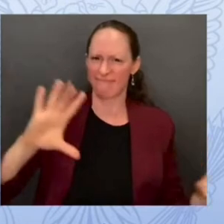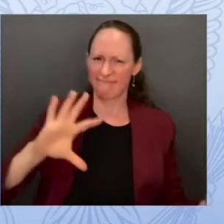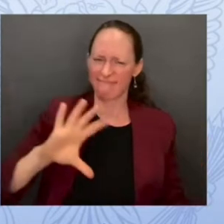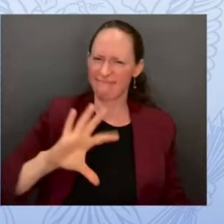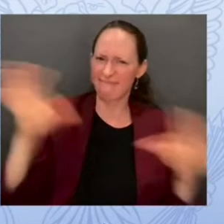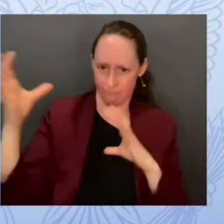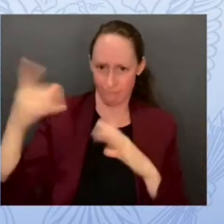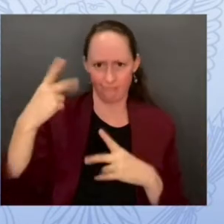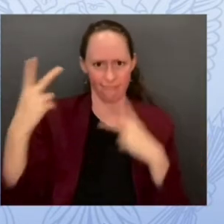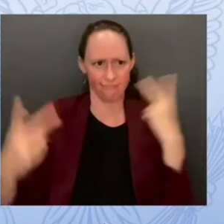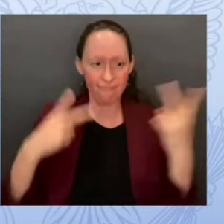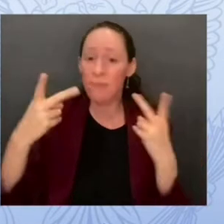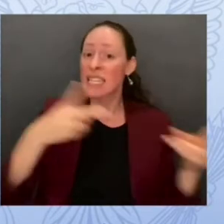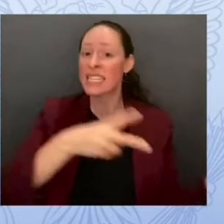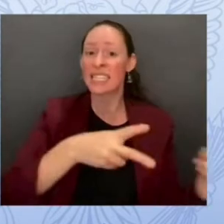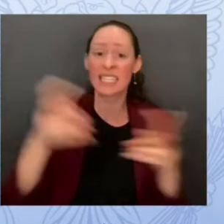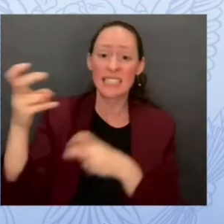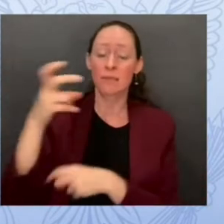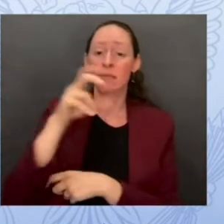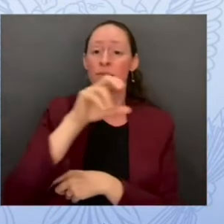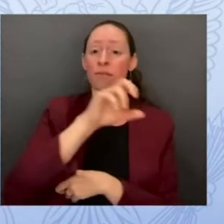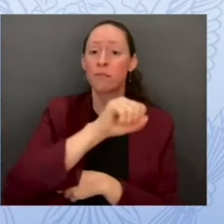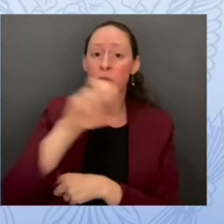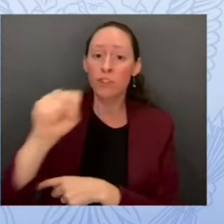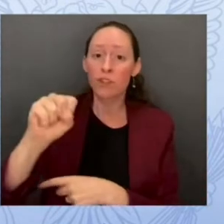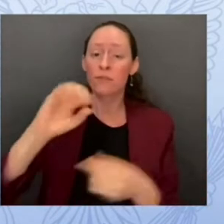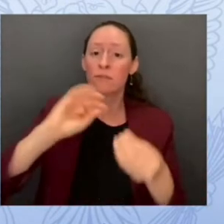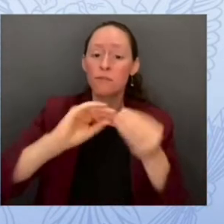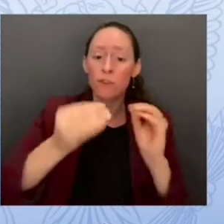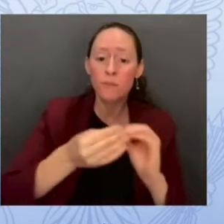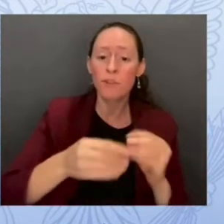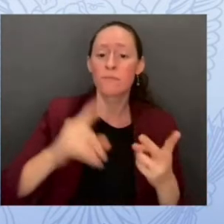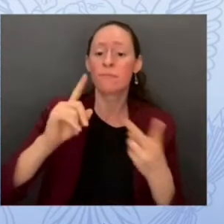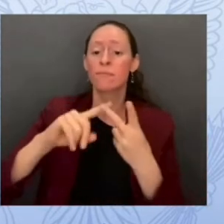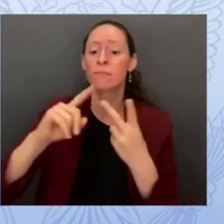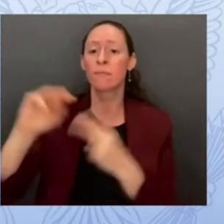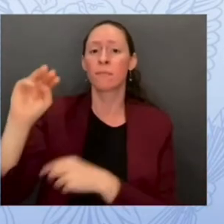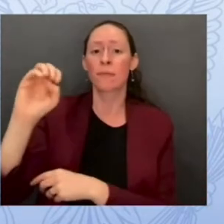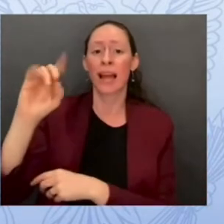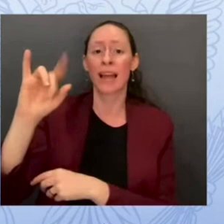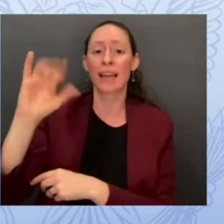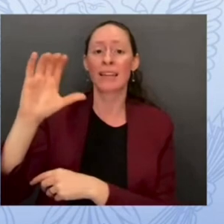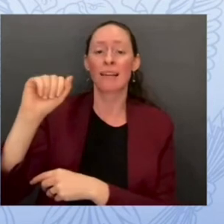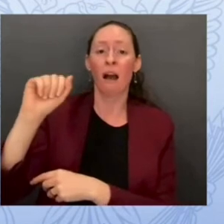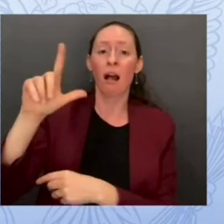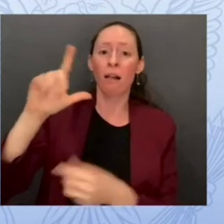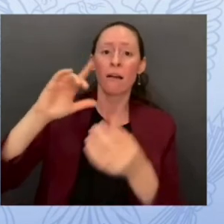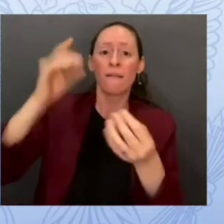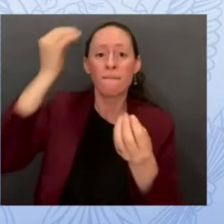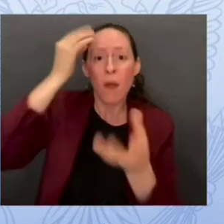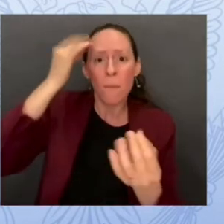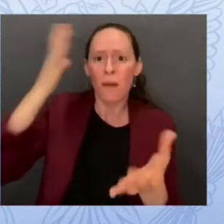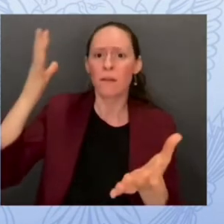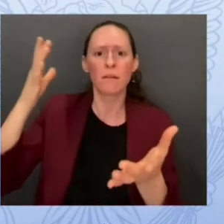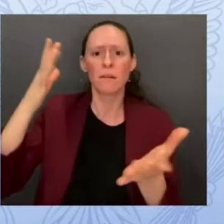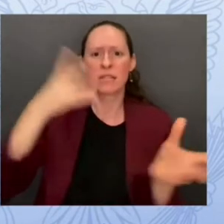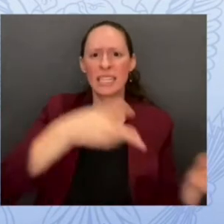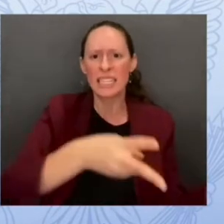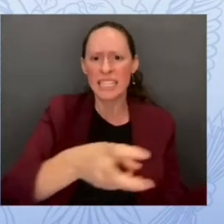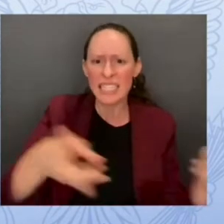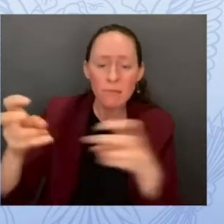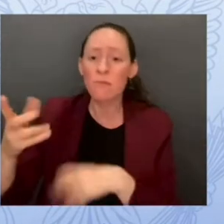records stolen and shared online classroom technology paralyzed and lessons ended